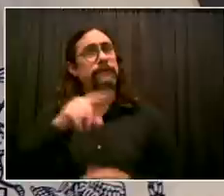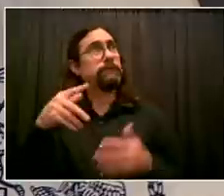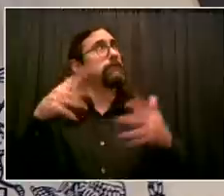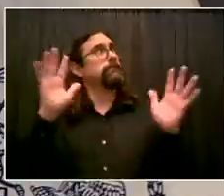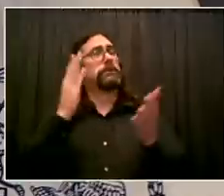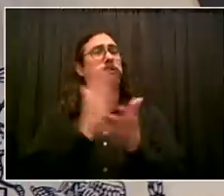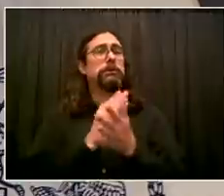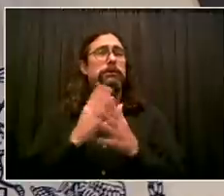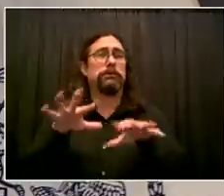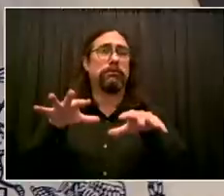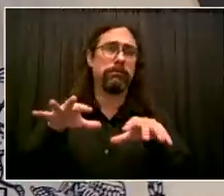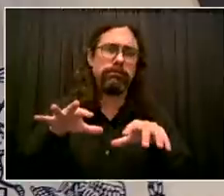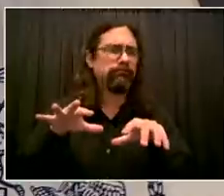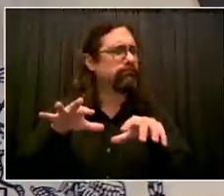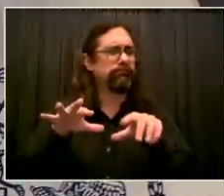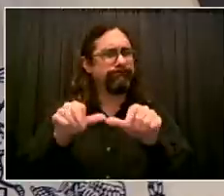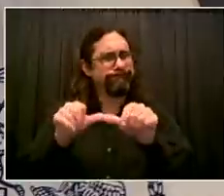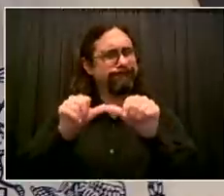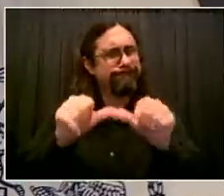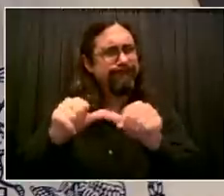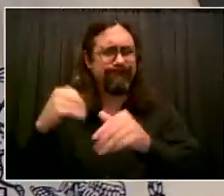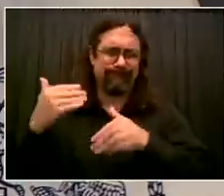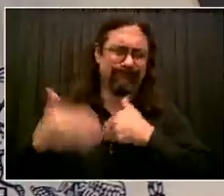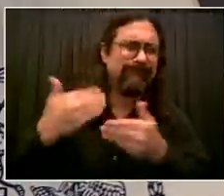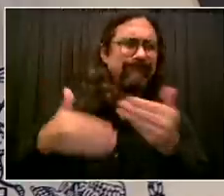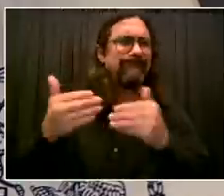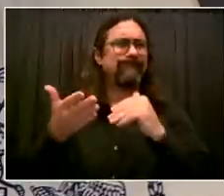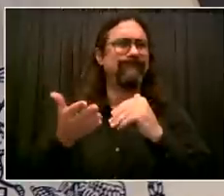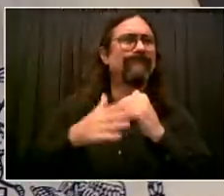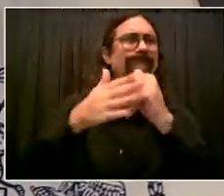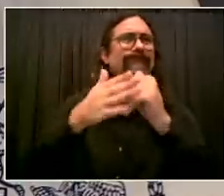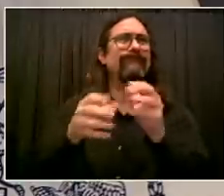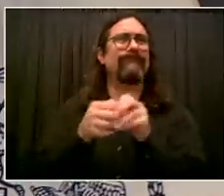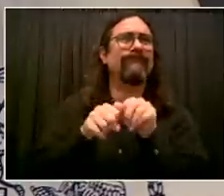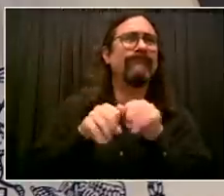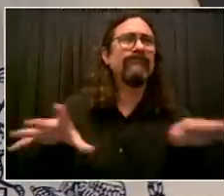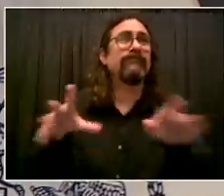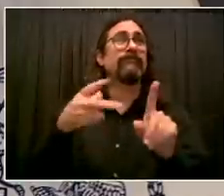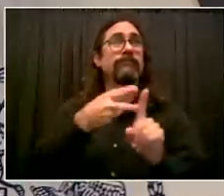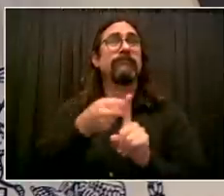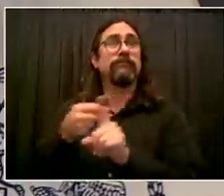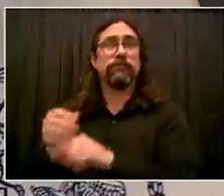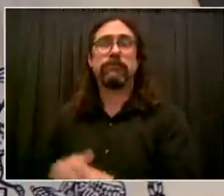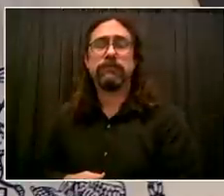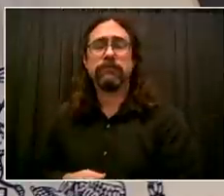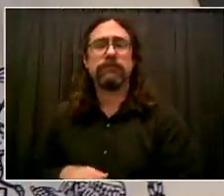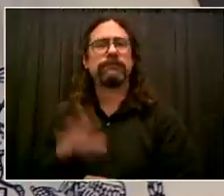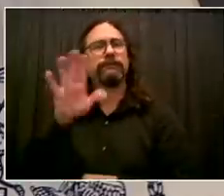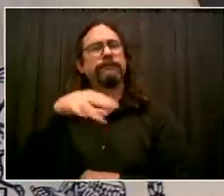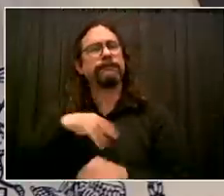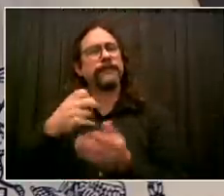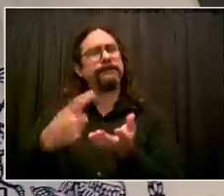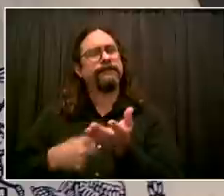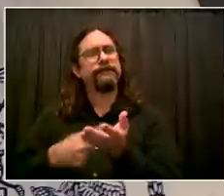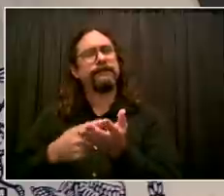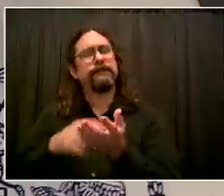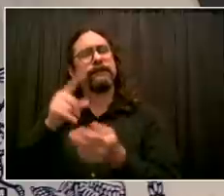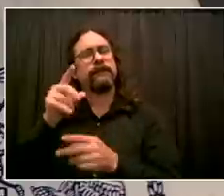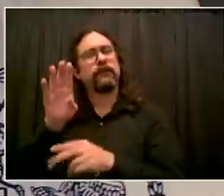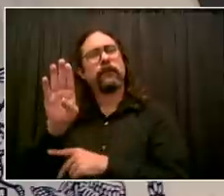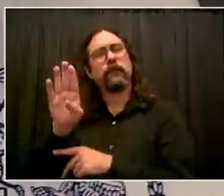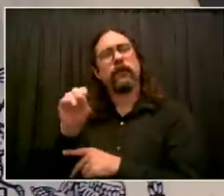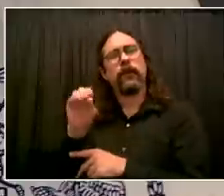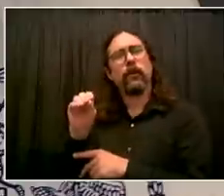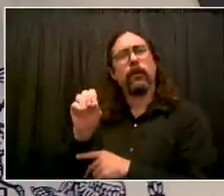happy that the booster shots are here. I want to make clear from the beginning, we're going to get different authorizations at different times. Right now it's Pfizer recipients.